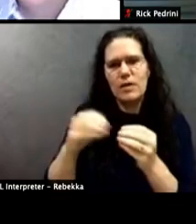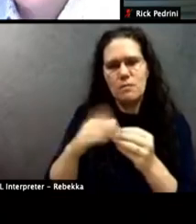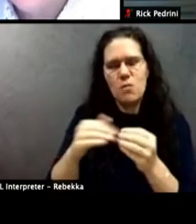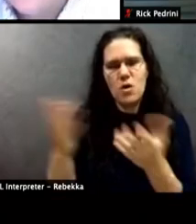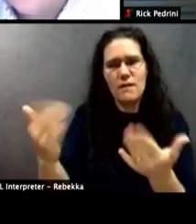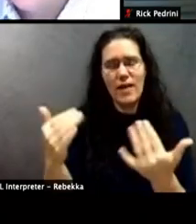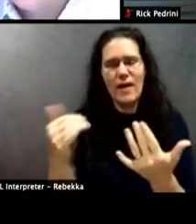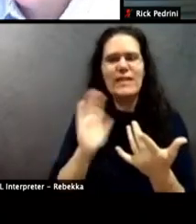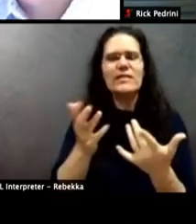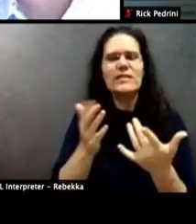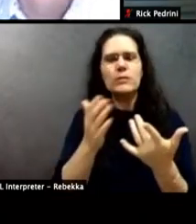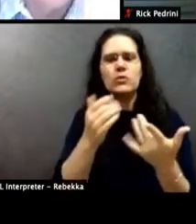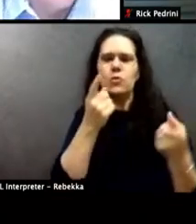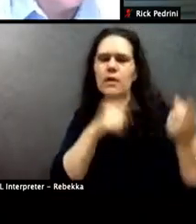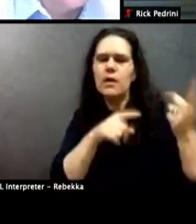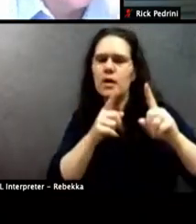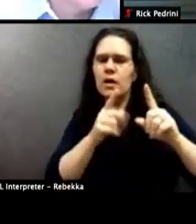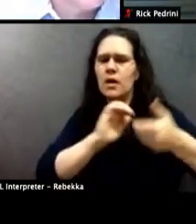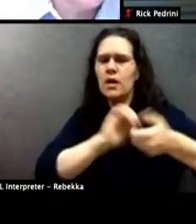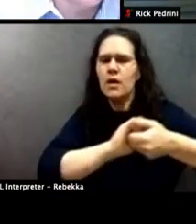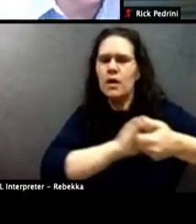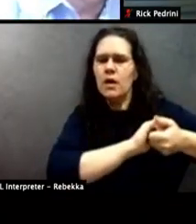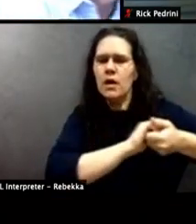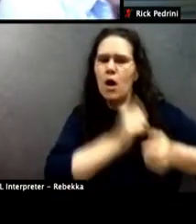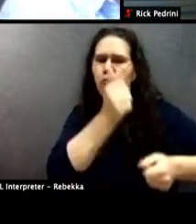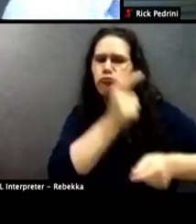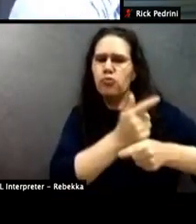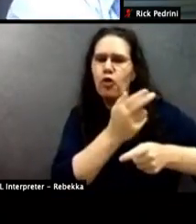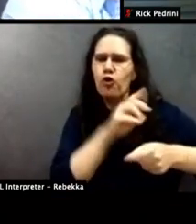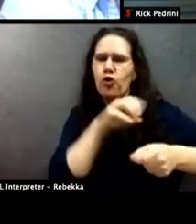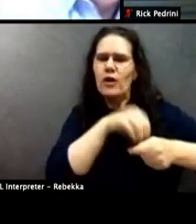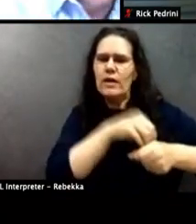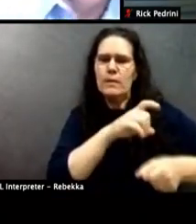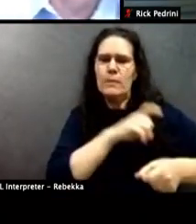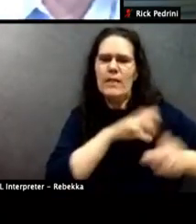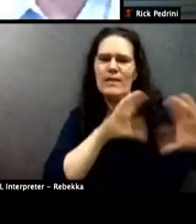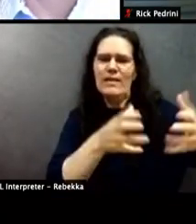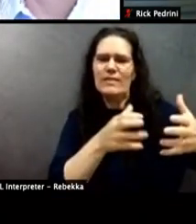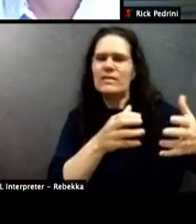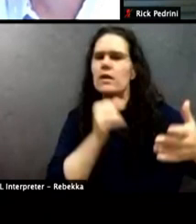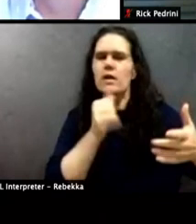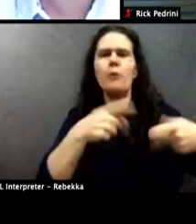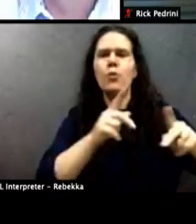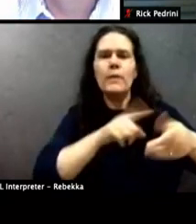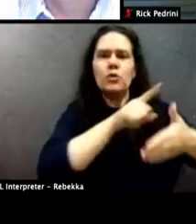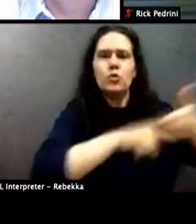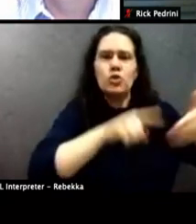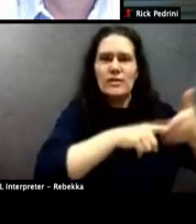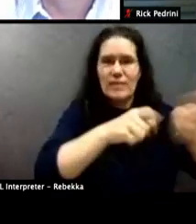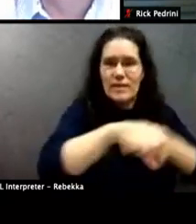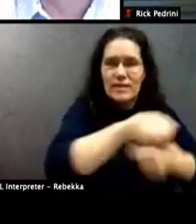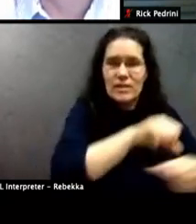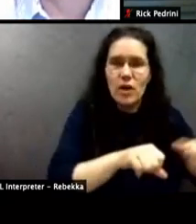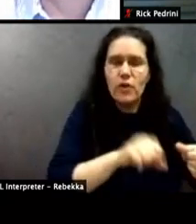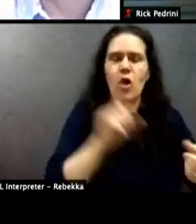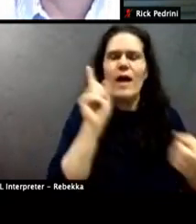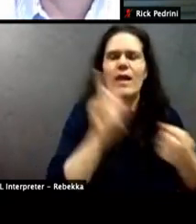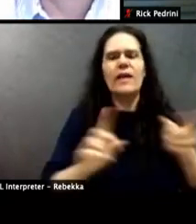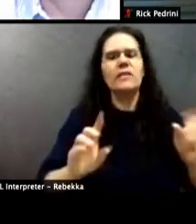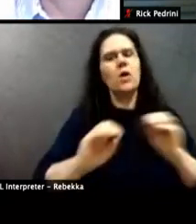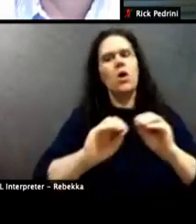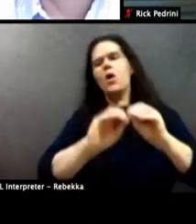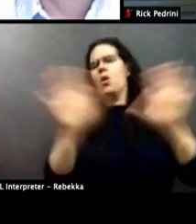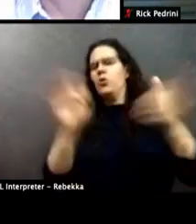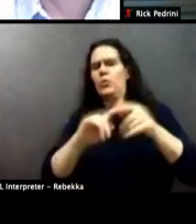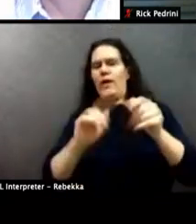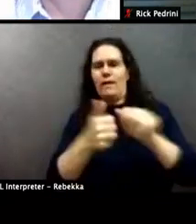where officers can't criticize other officers unless it's blatantly clear, right? George floor was blatantly clear eight